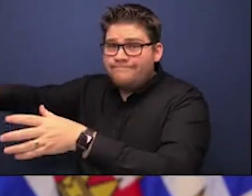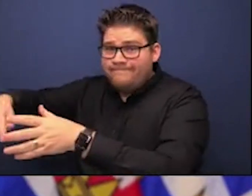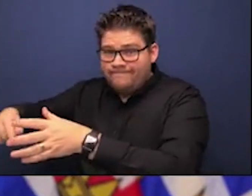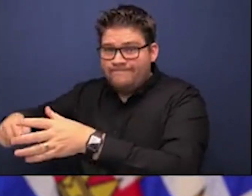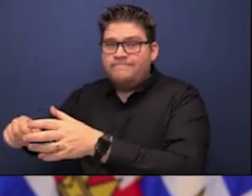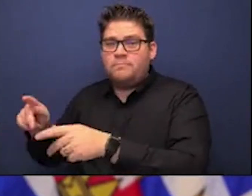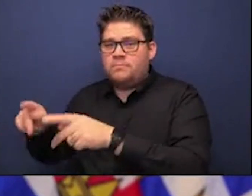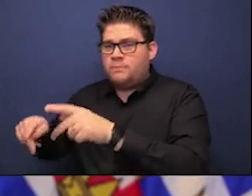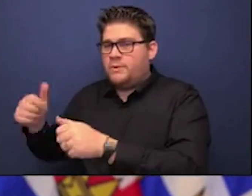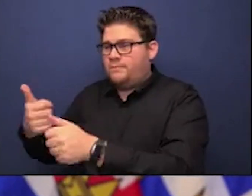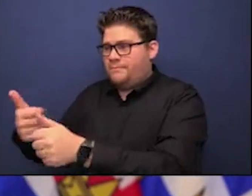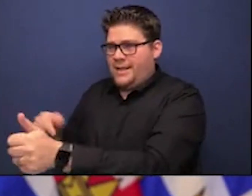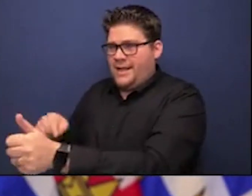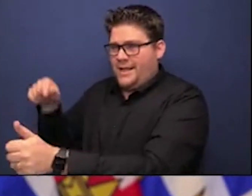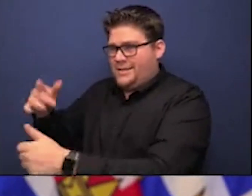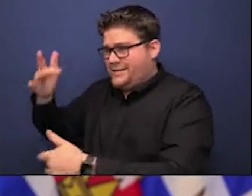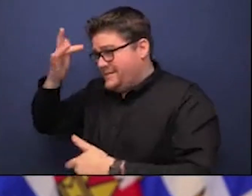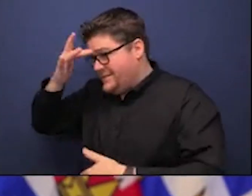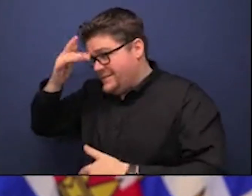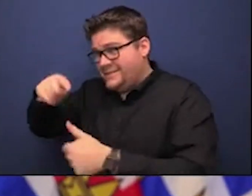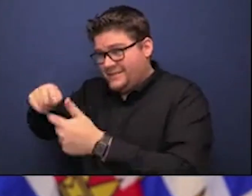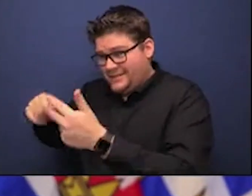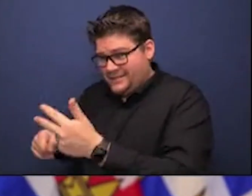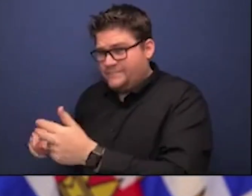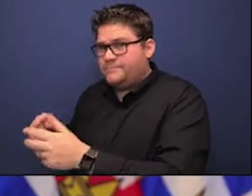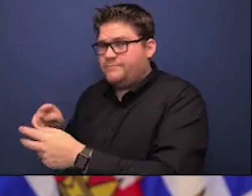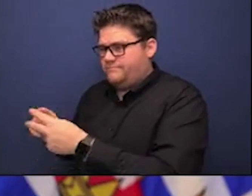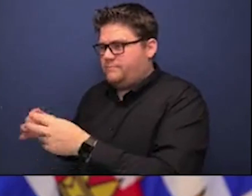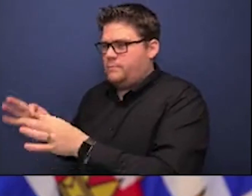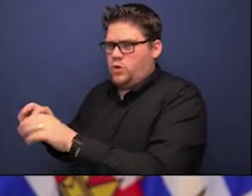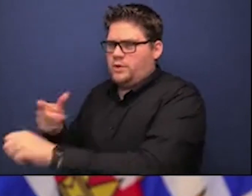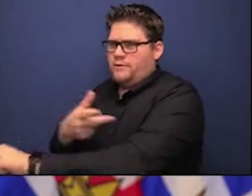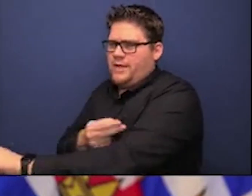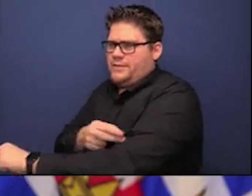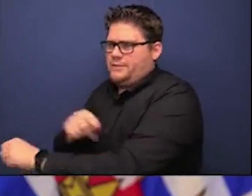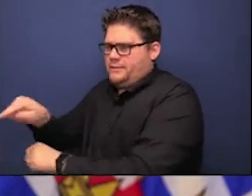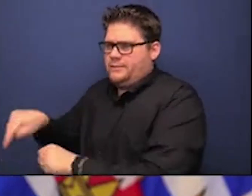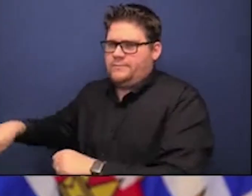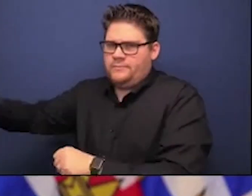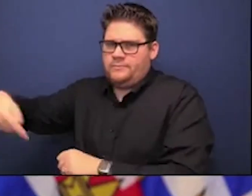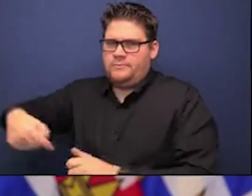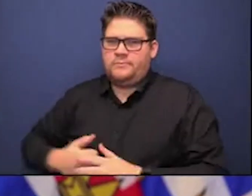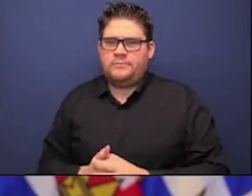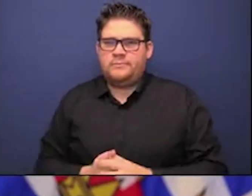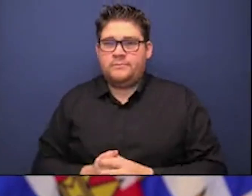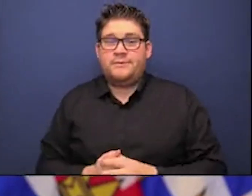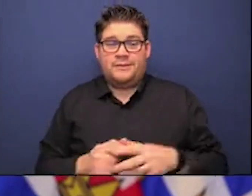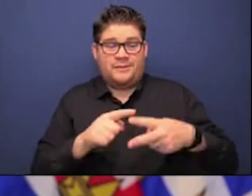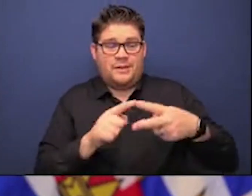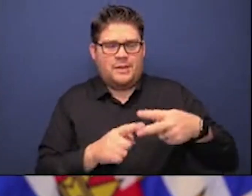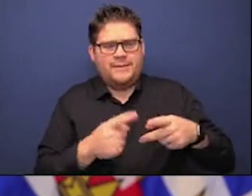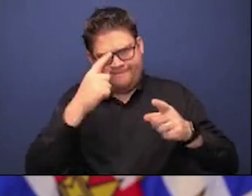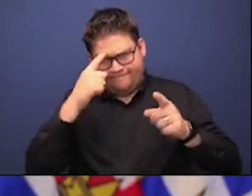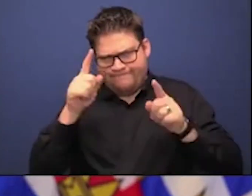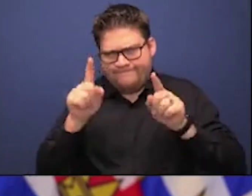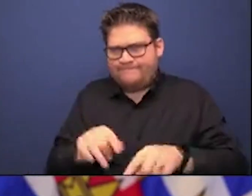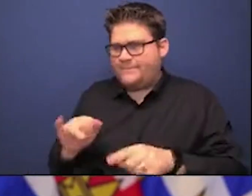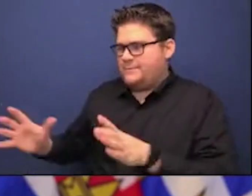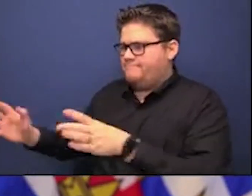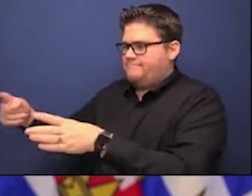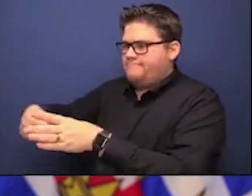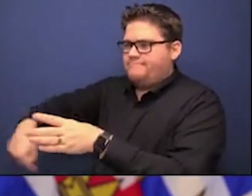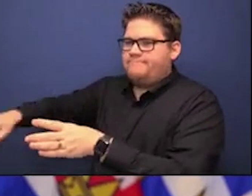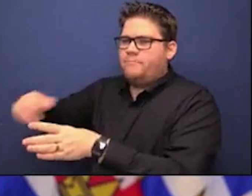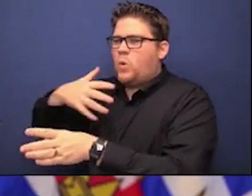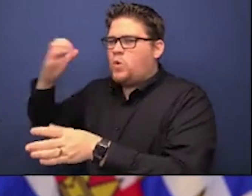vaccines that we have now work well in those groups. So it is more, we're more focused on the